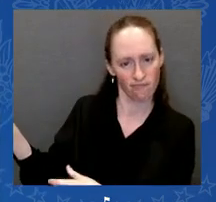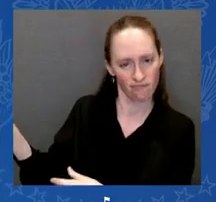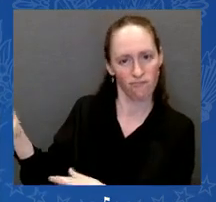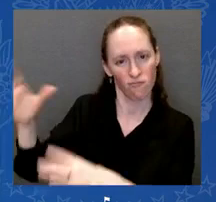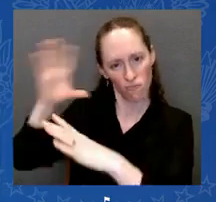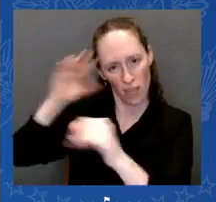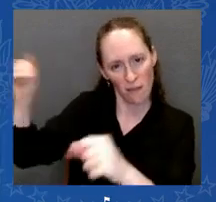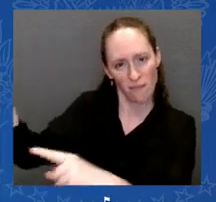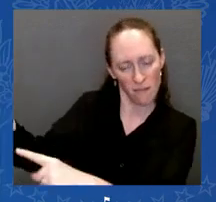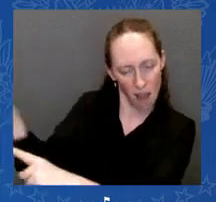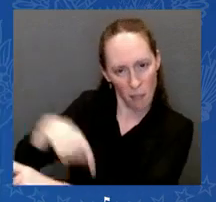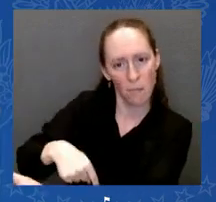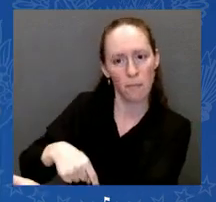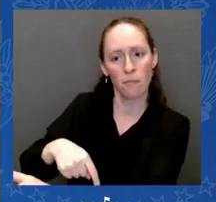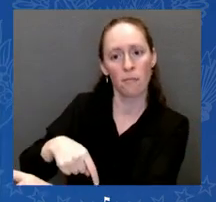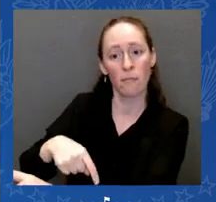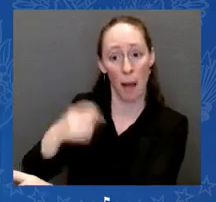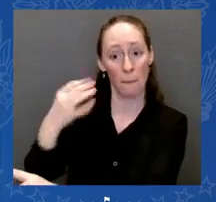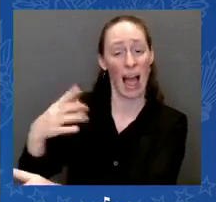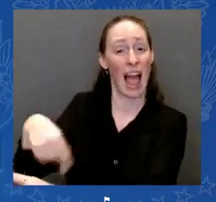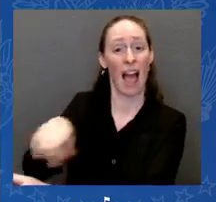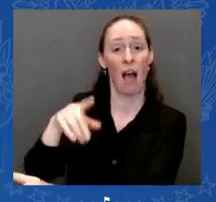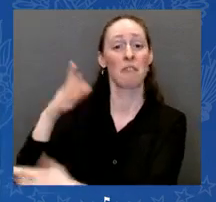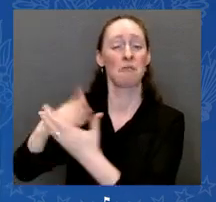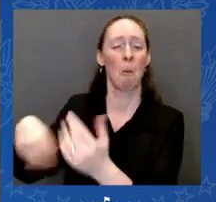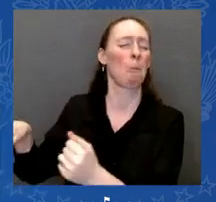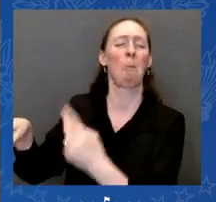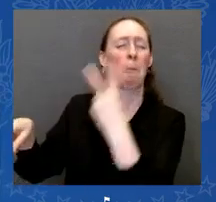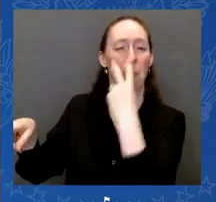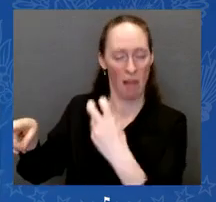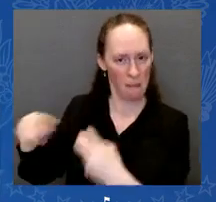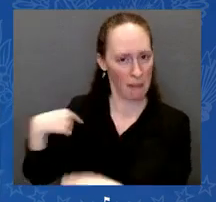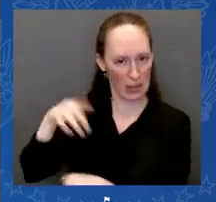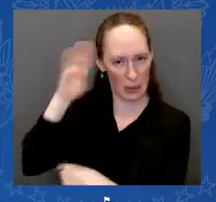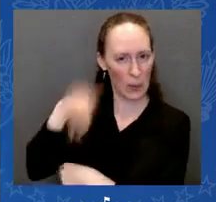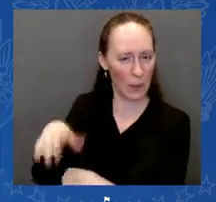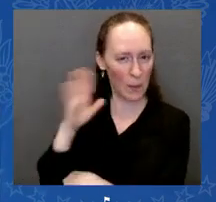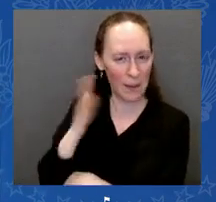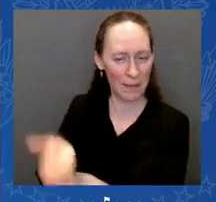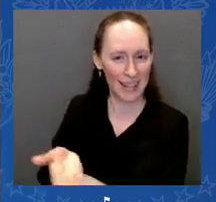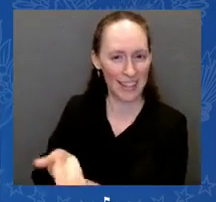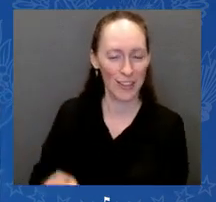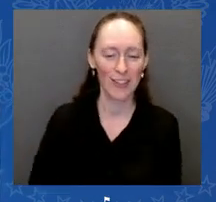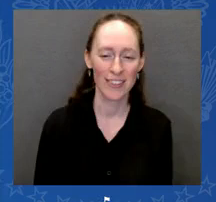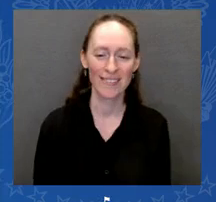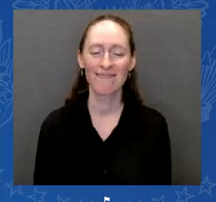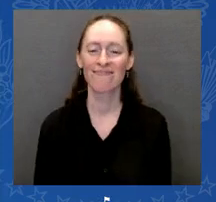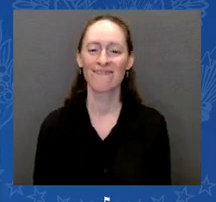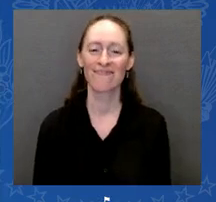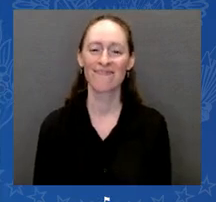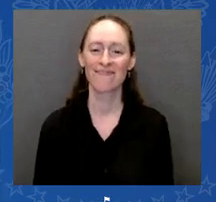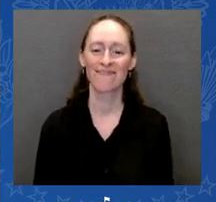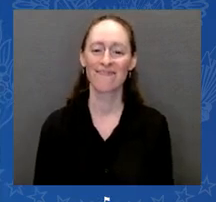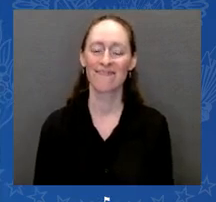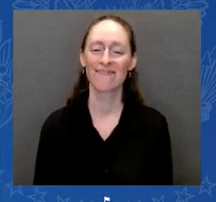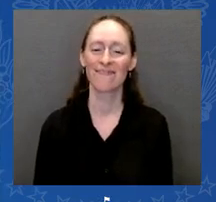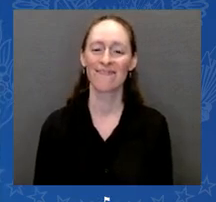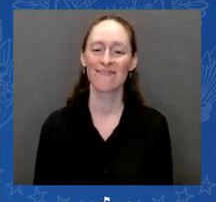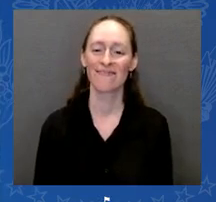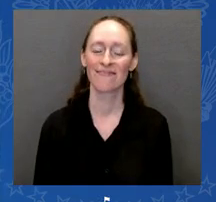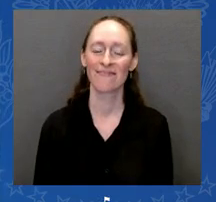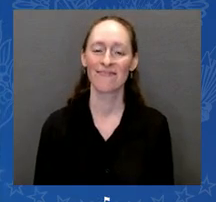when the cameras are on, like when he moved the country almost single handedly to action after Buffalo and Uvalde.